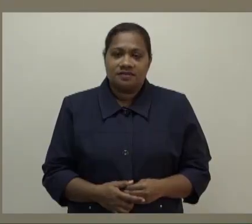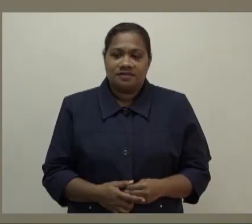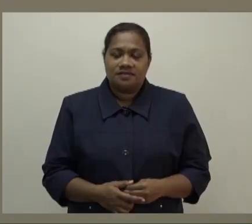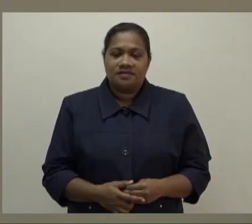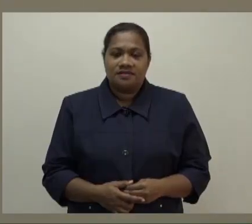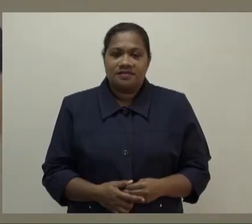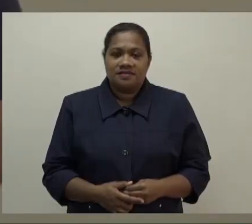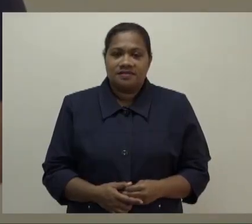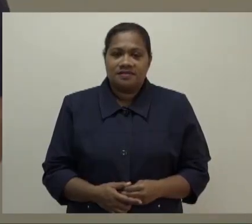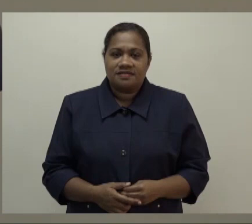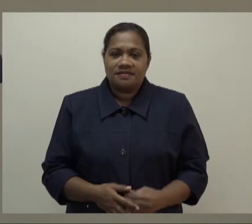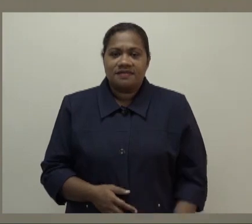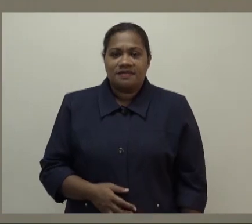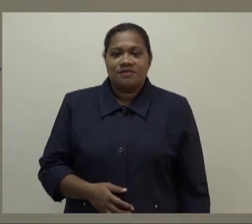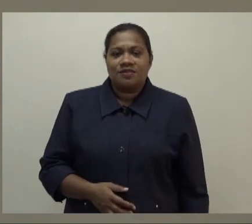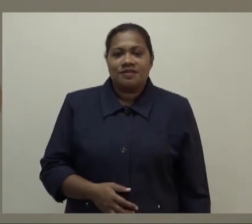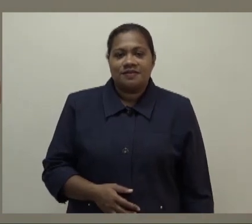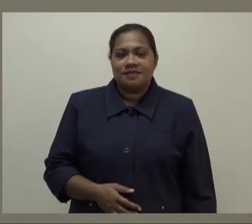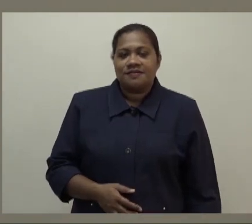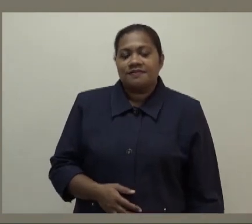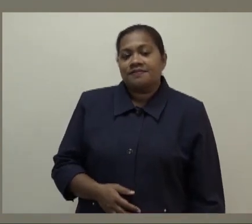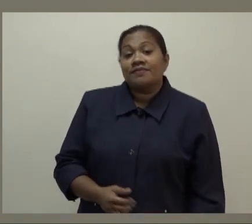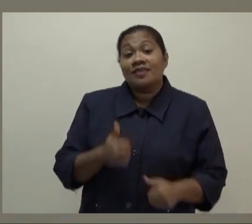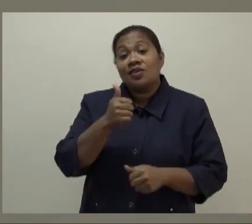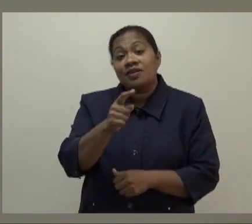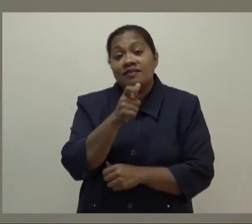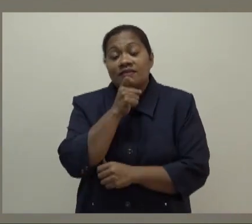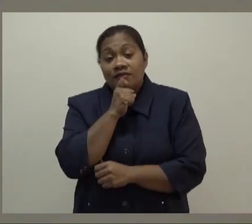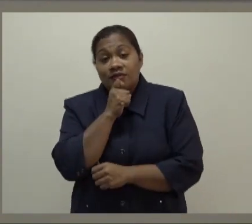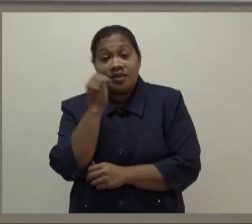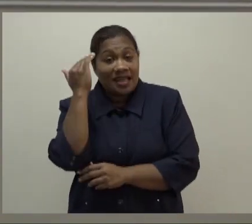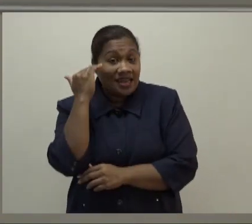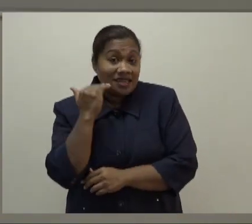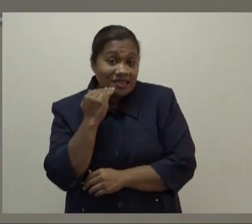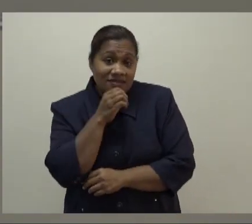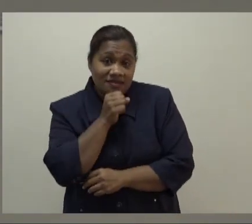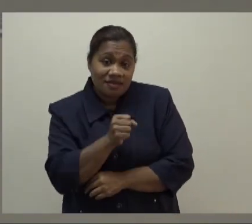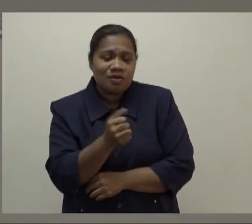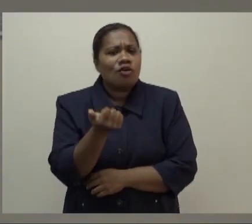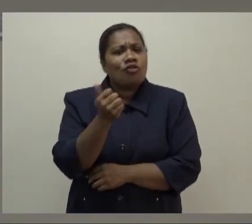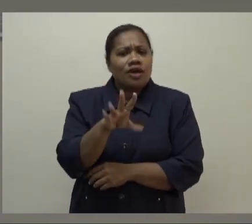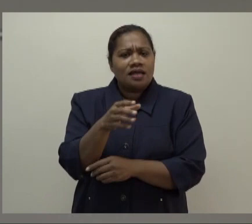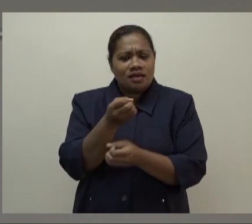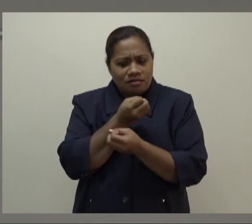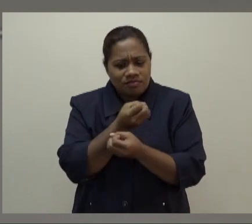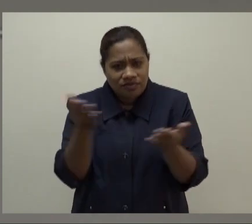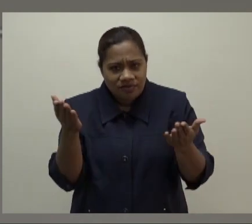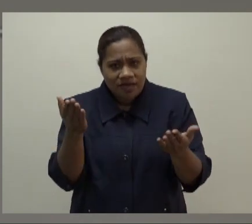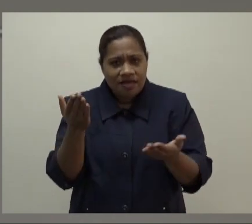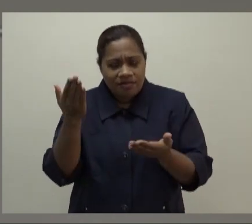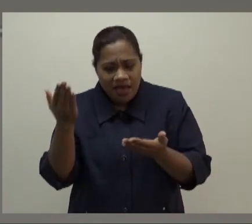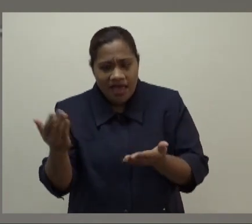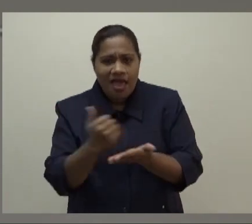Good afternoon, ladies and gentlemen, as said by the Honorable Acting Prime Minister, I'd just